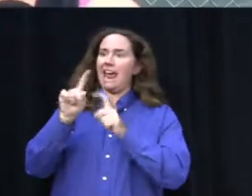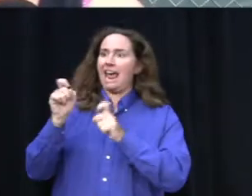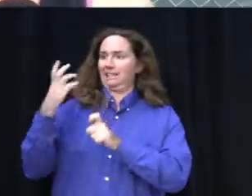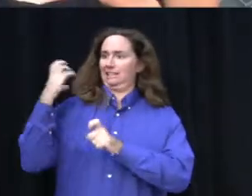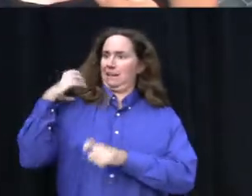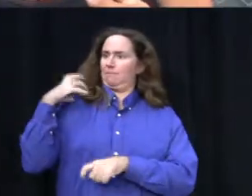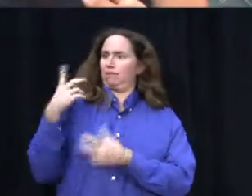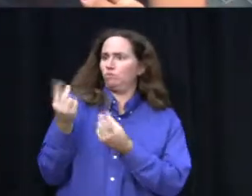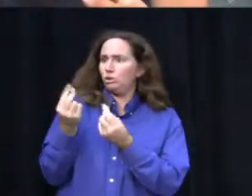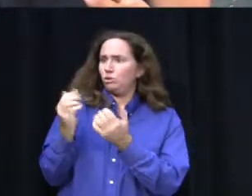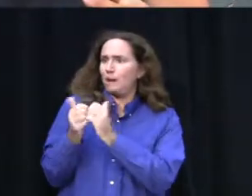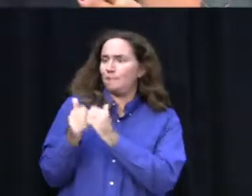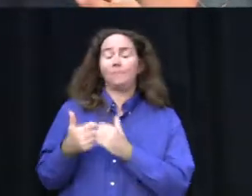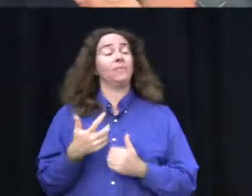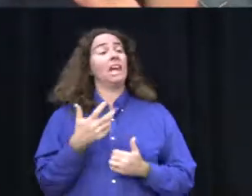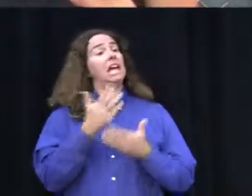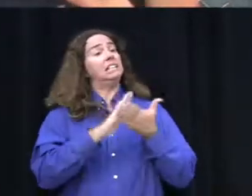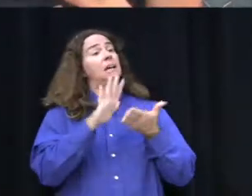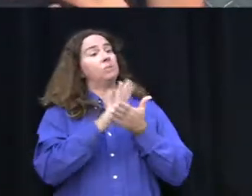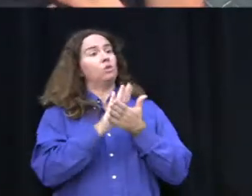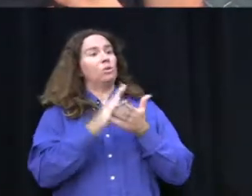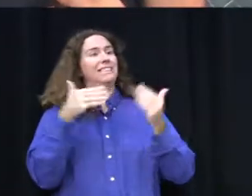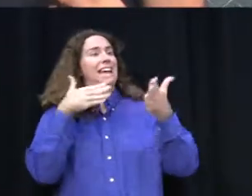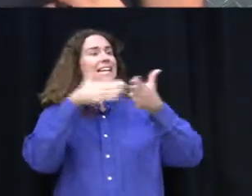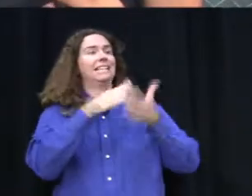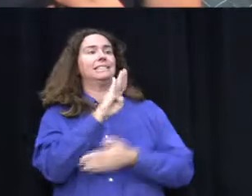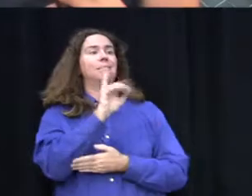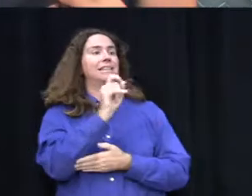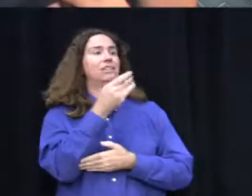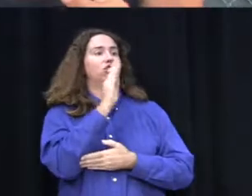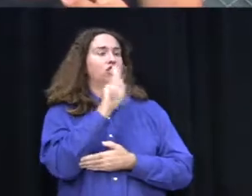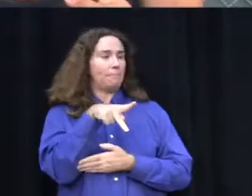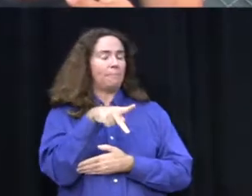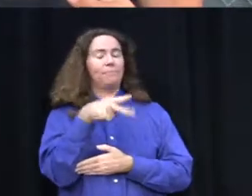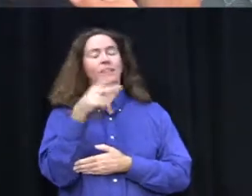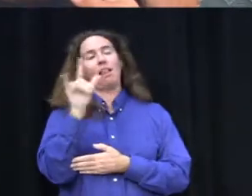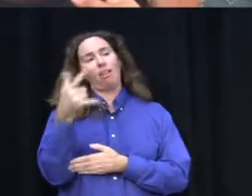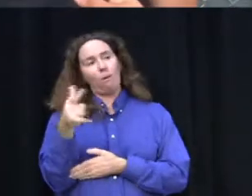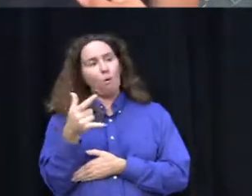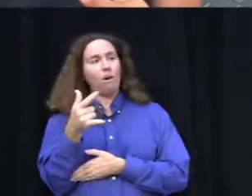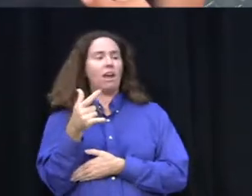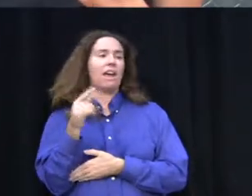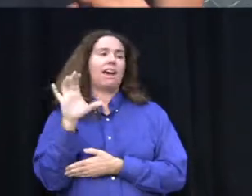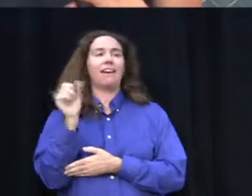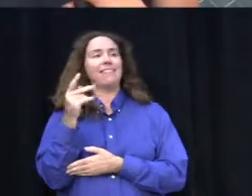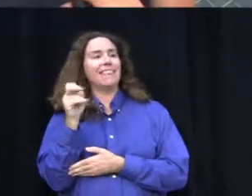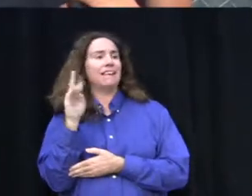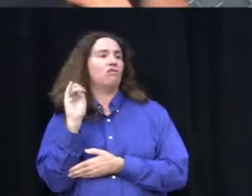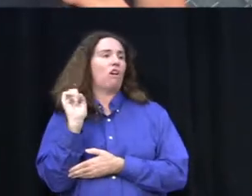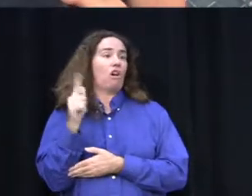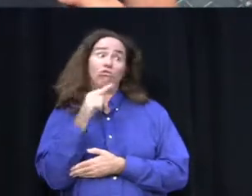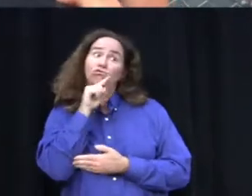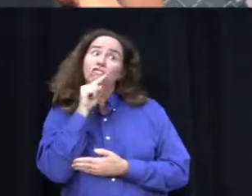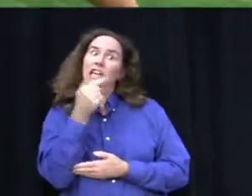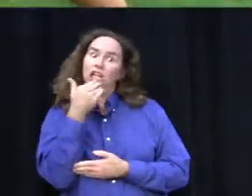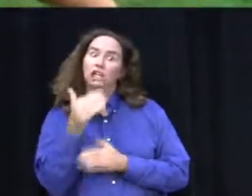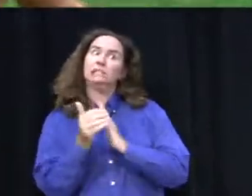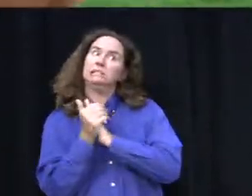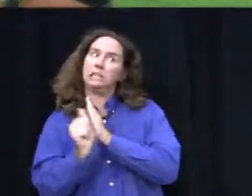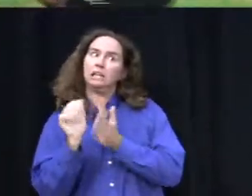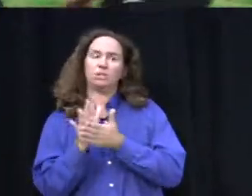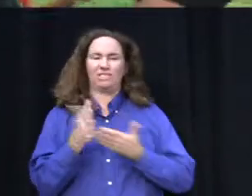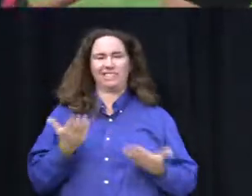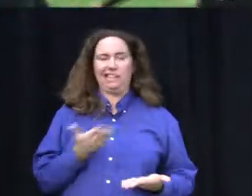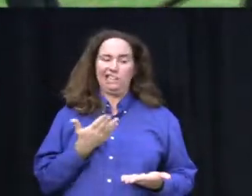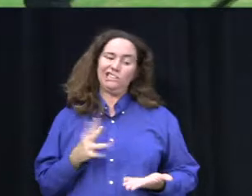the sport. Some of the schools we compete against are Bishops, La Jolla, Cathedral, and those are really, really good schools. And unfortunately here at